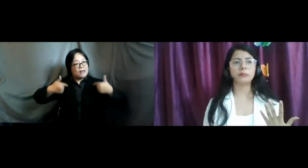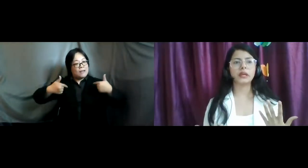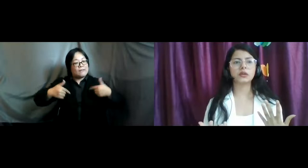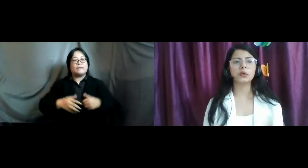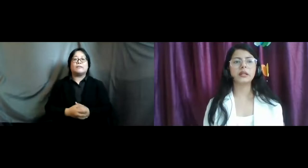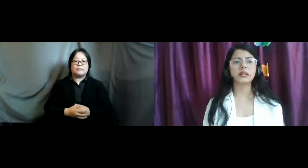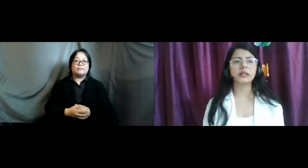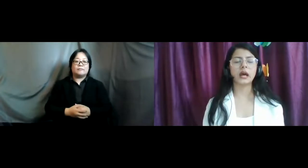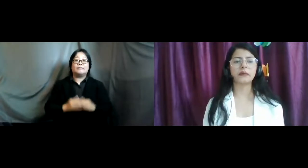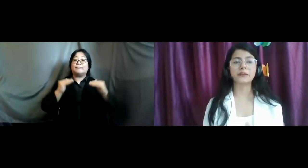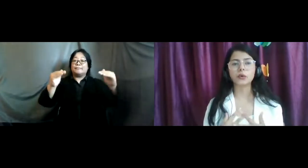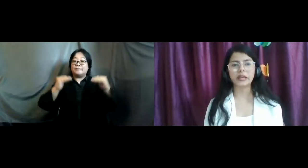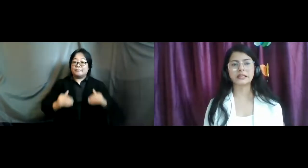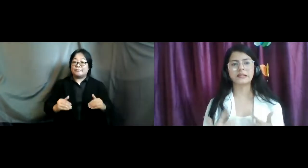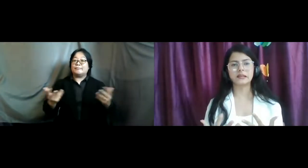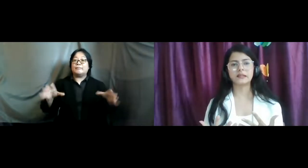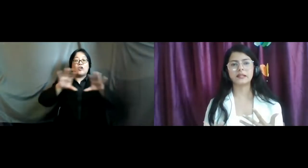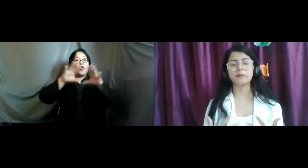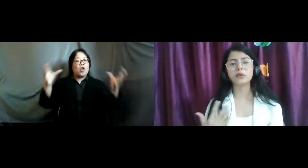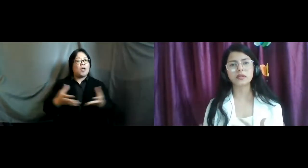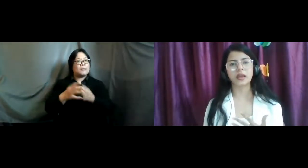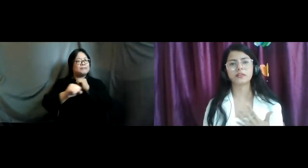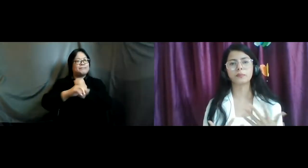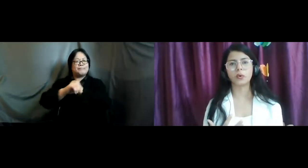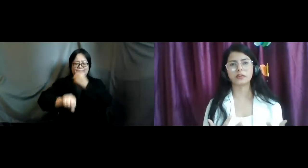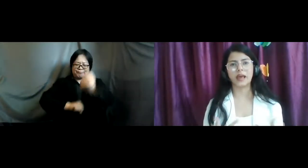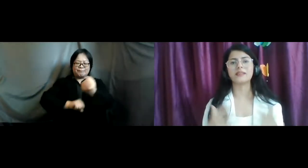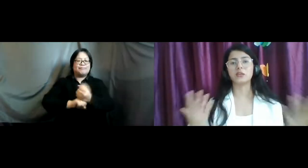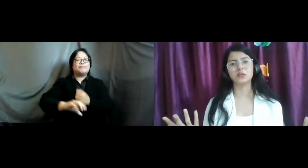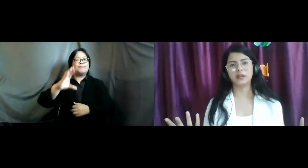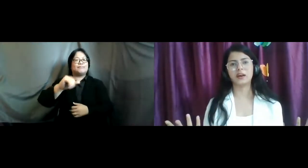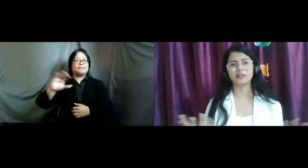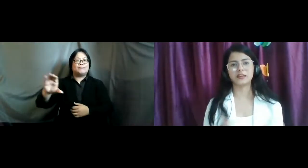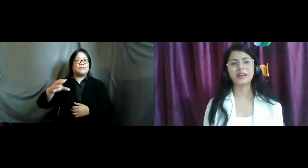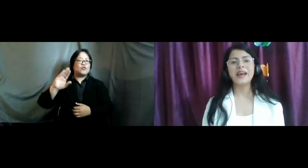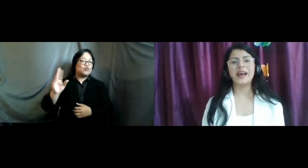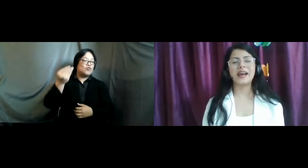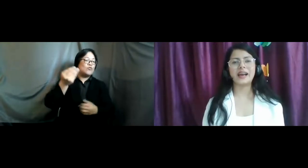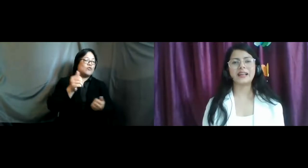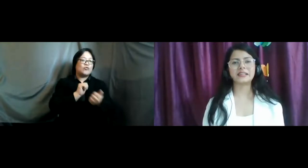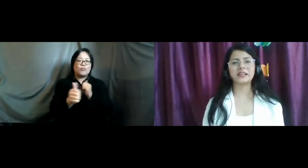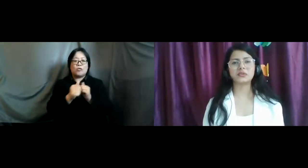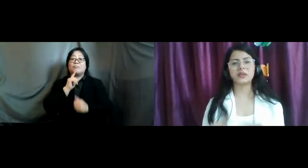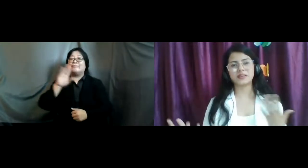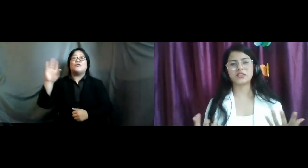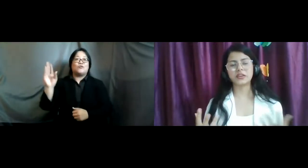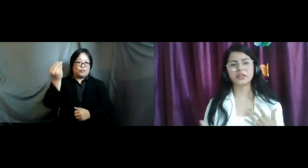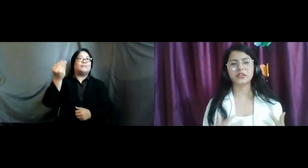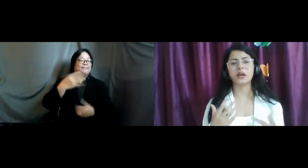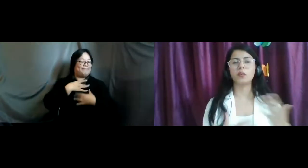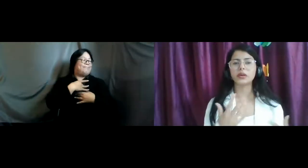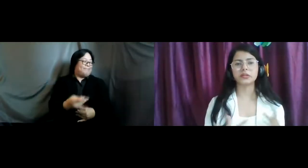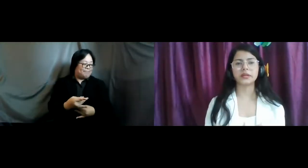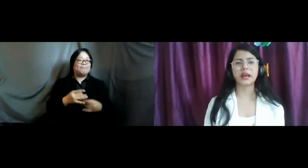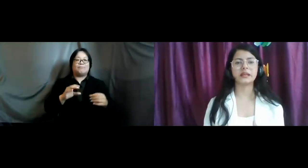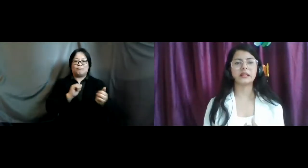would be globally uh advocating csc in the music and sports as youth loves it and in today's generation